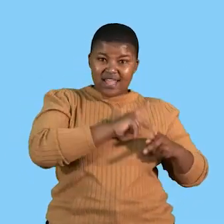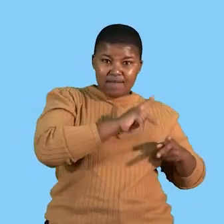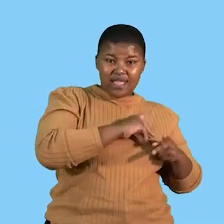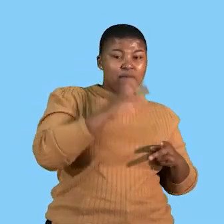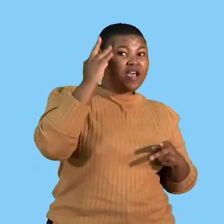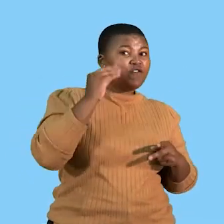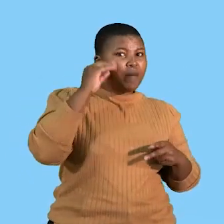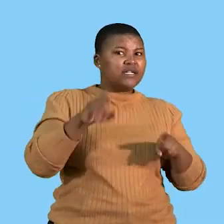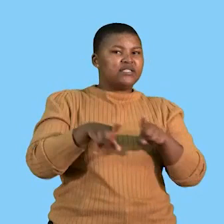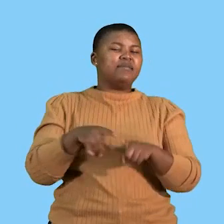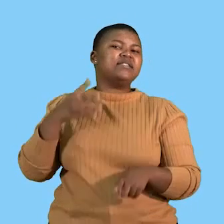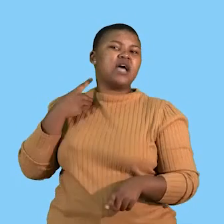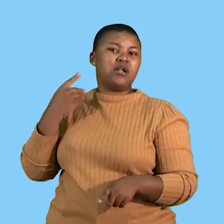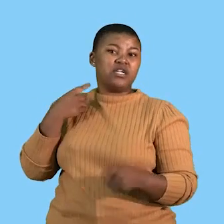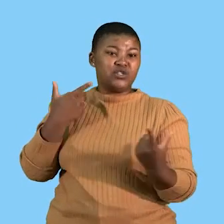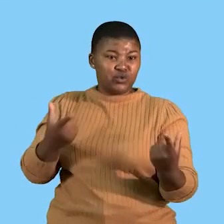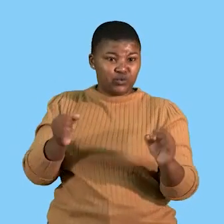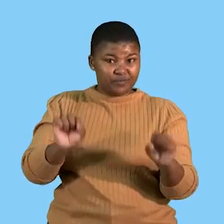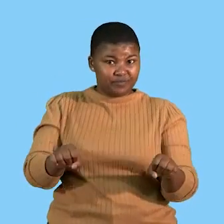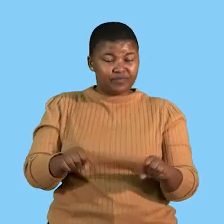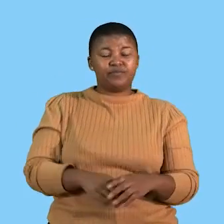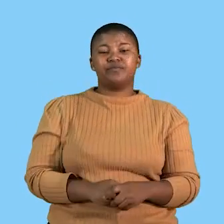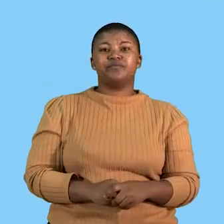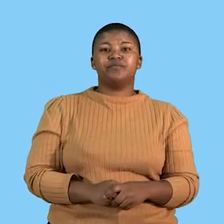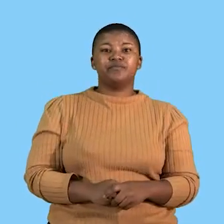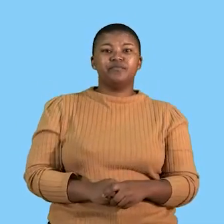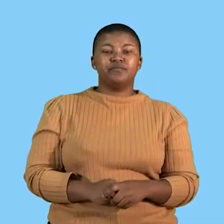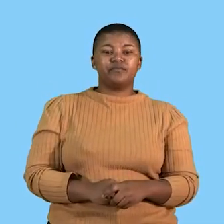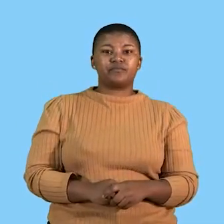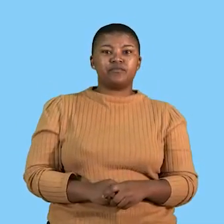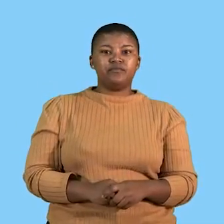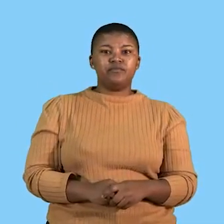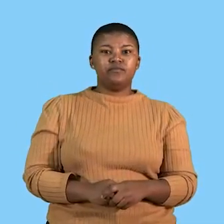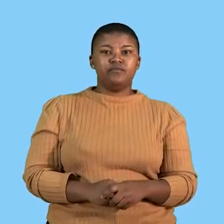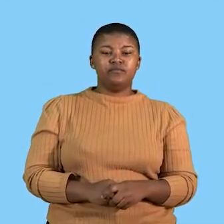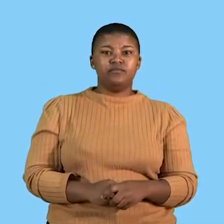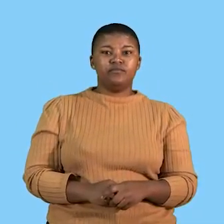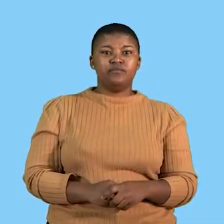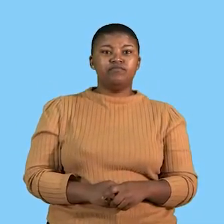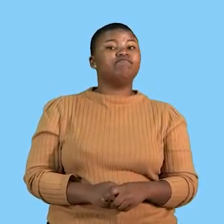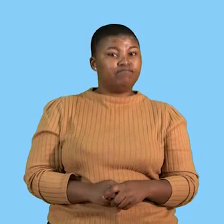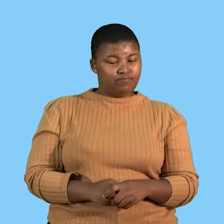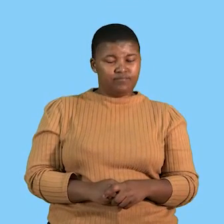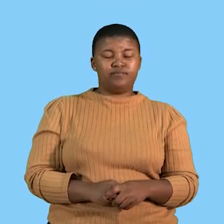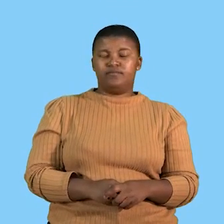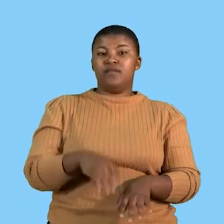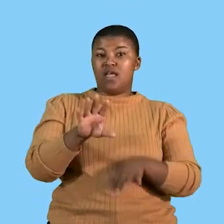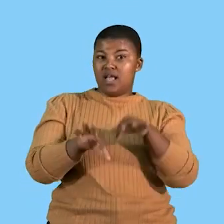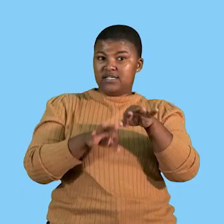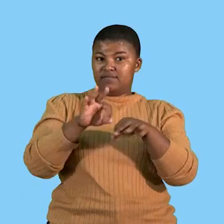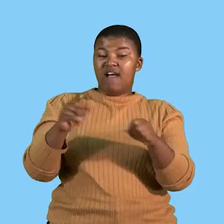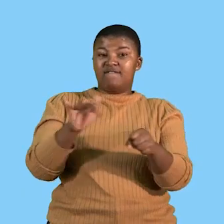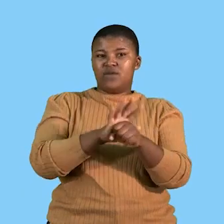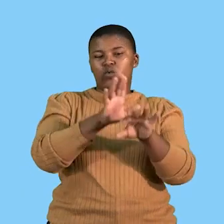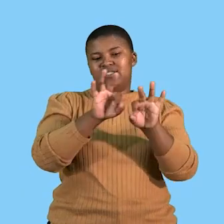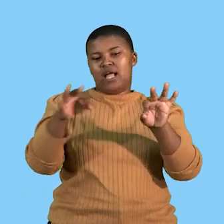of data and information. And that is the first bullet in our answer. So while discussing, we